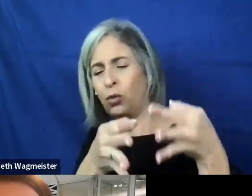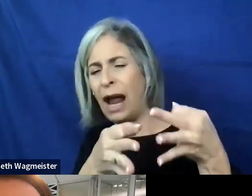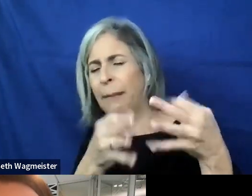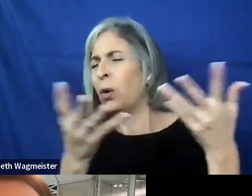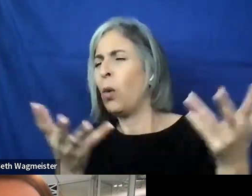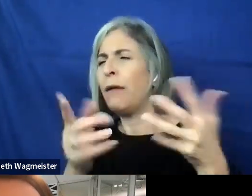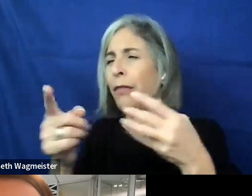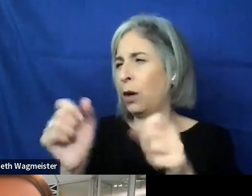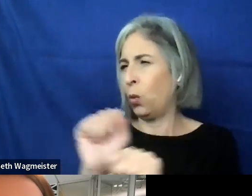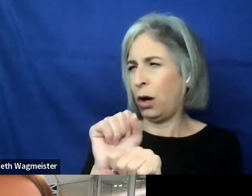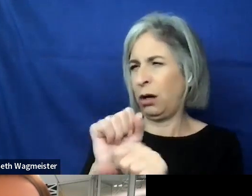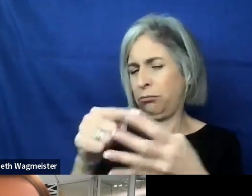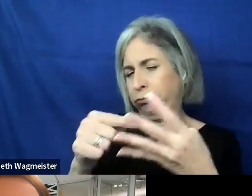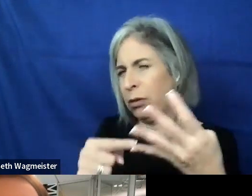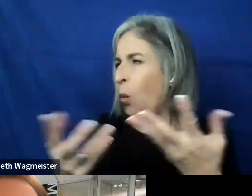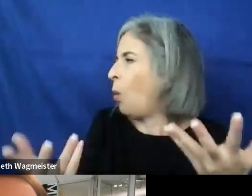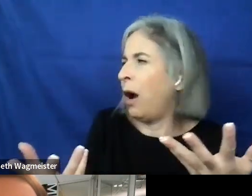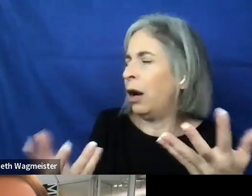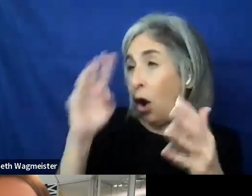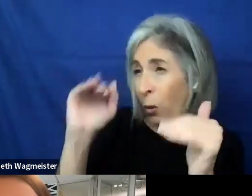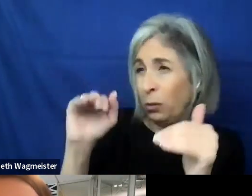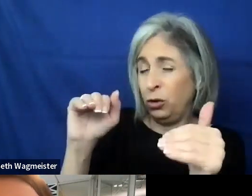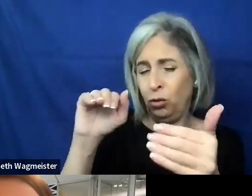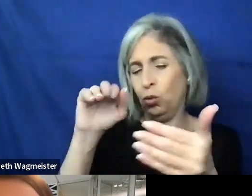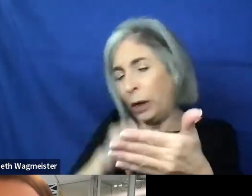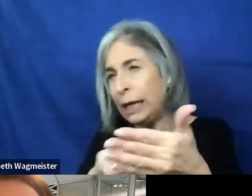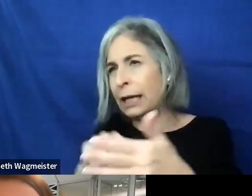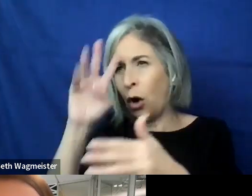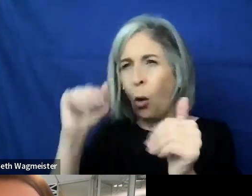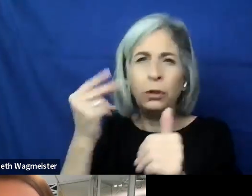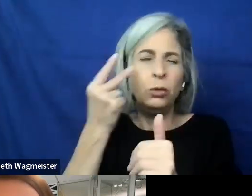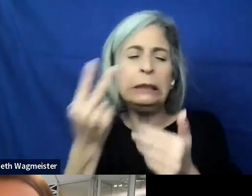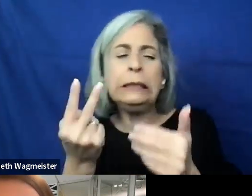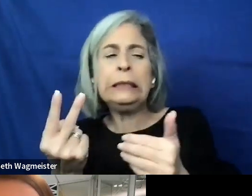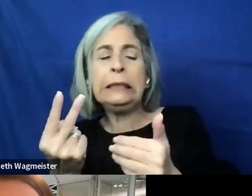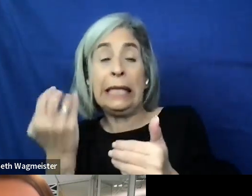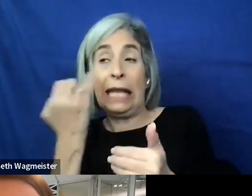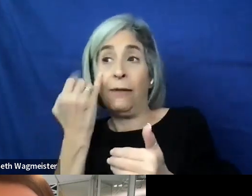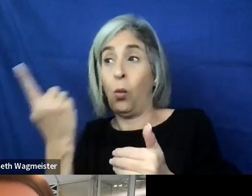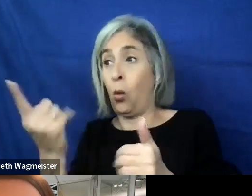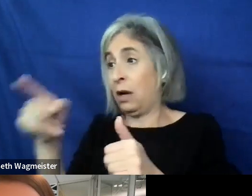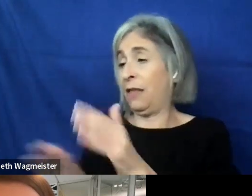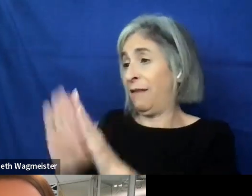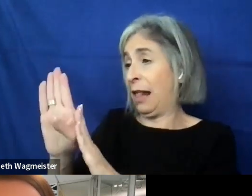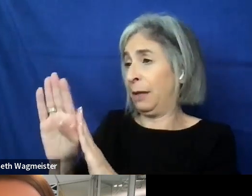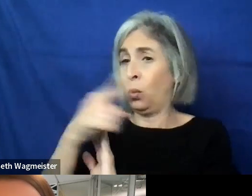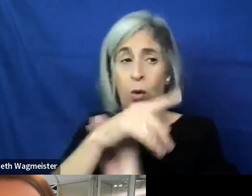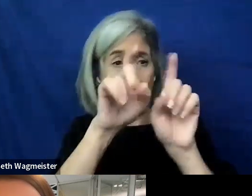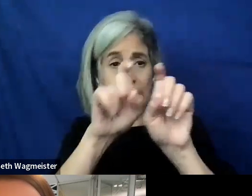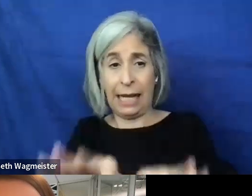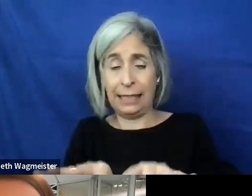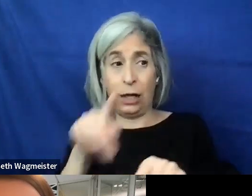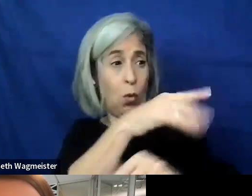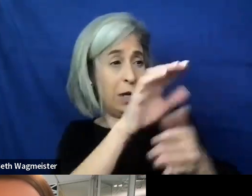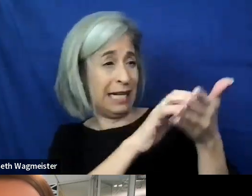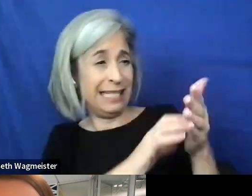work, would you hope to see or read? One side might be on the development side, one might be on testing, one might be on